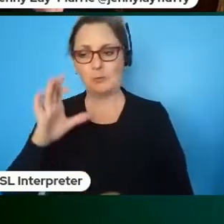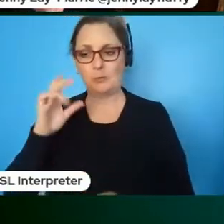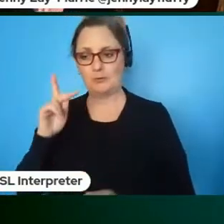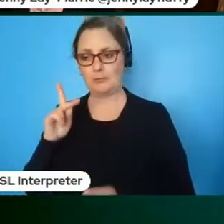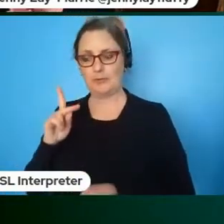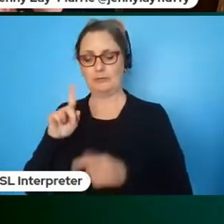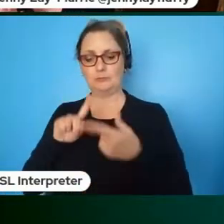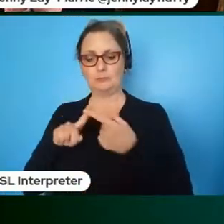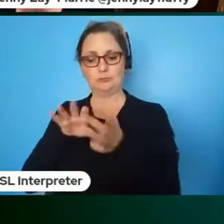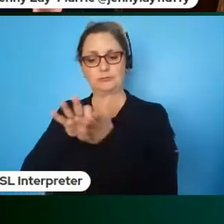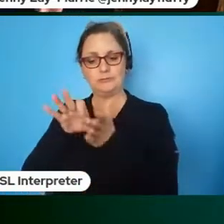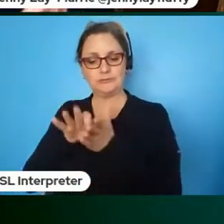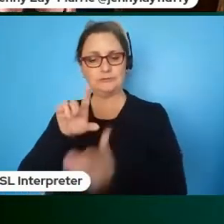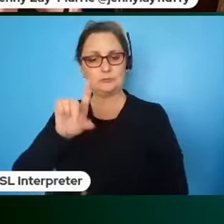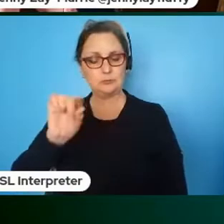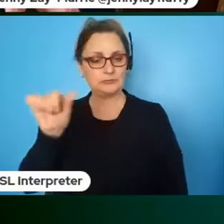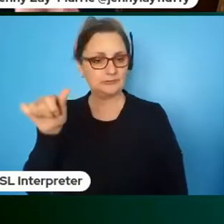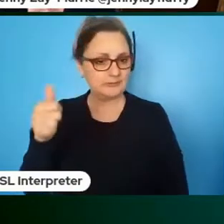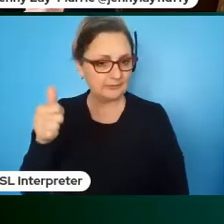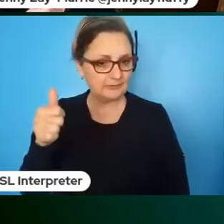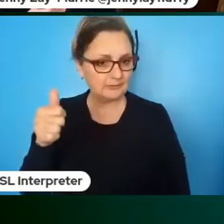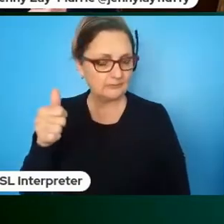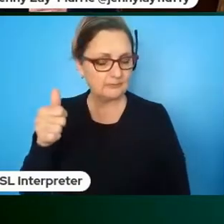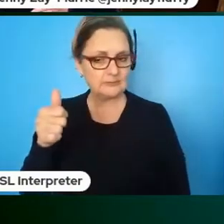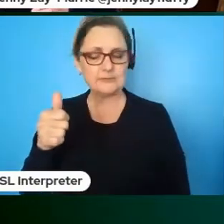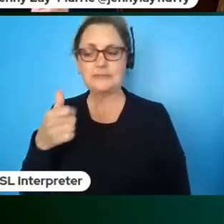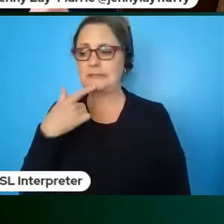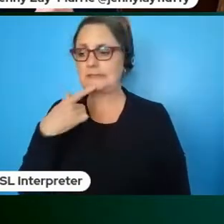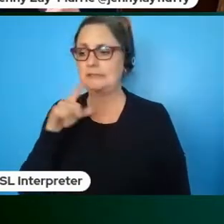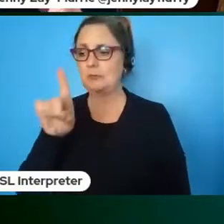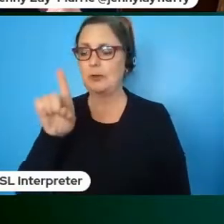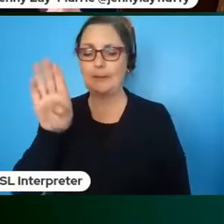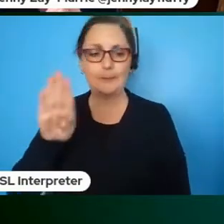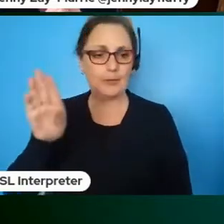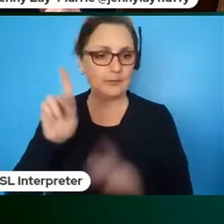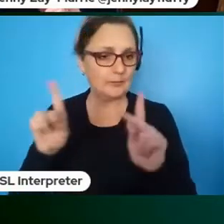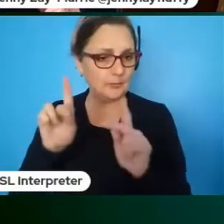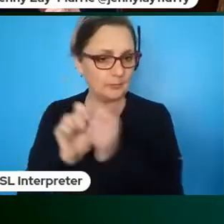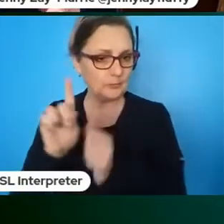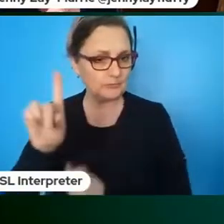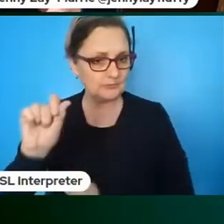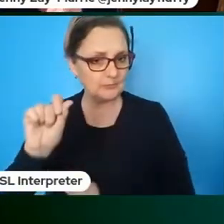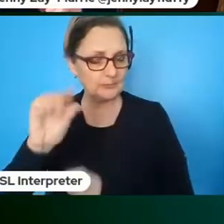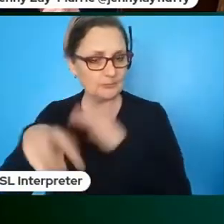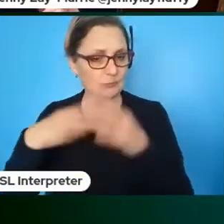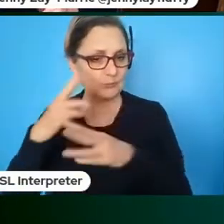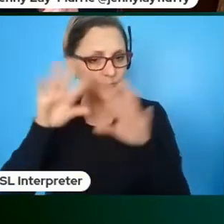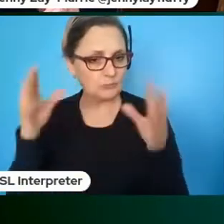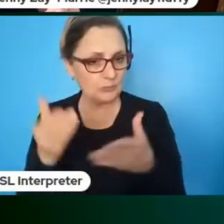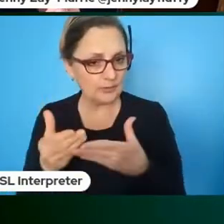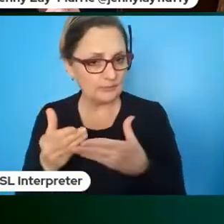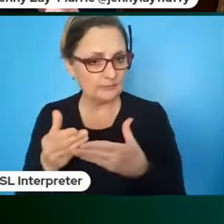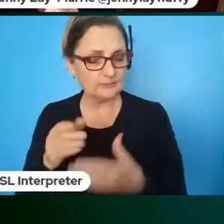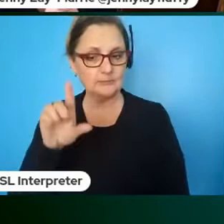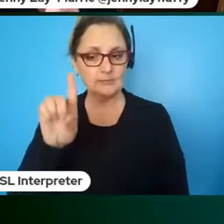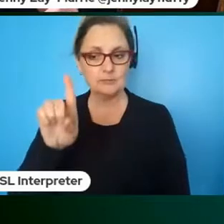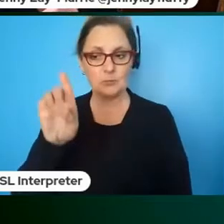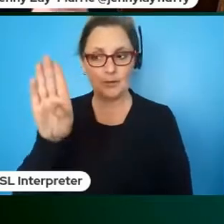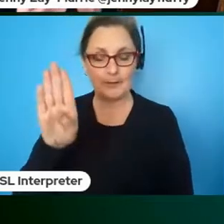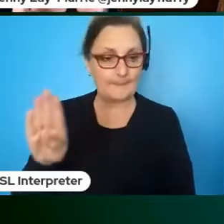census in 2010 which put us at a billion people in the world with disabilities a billion is not a small number